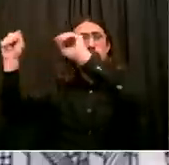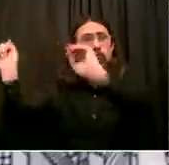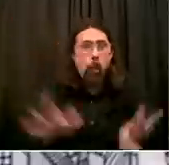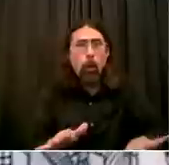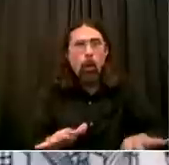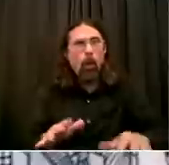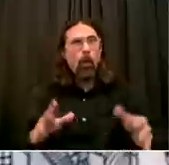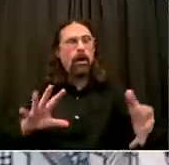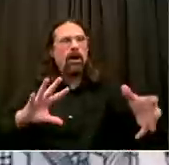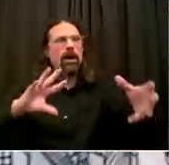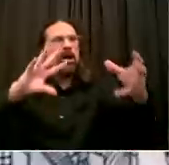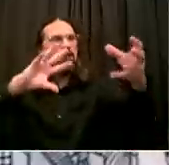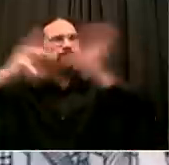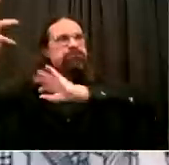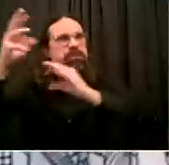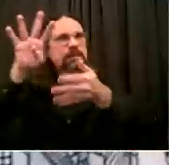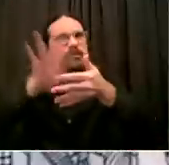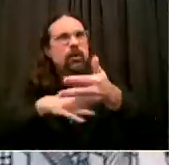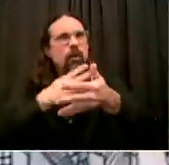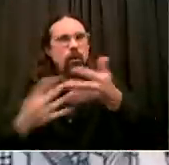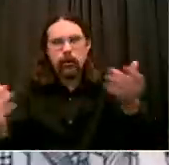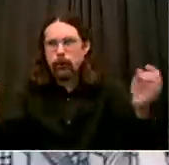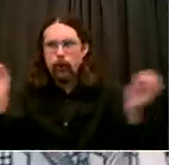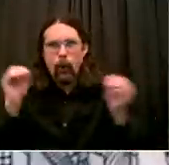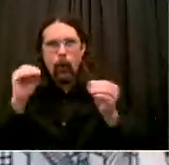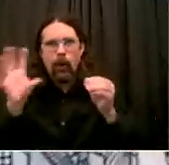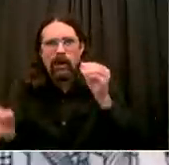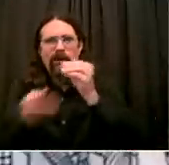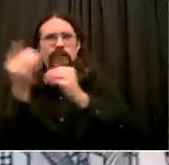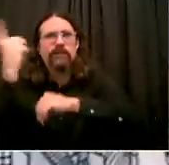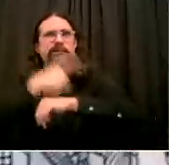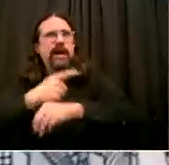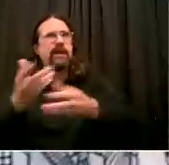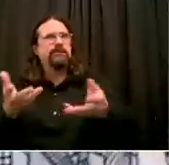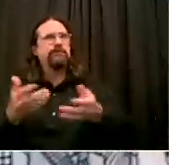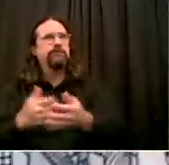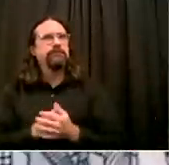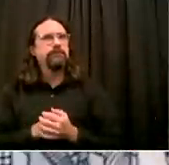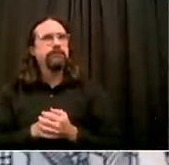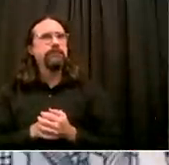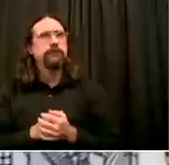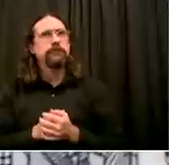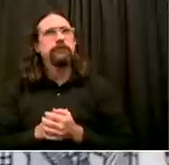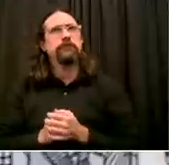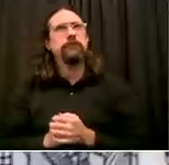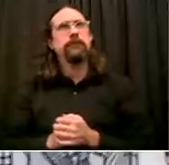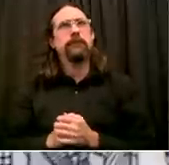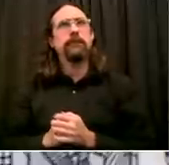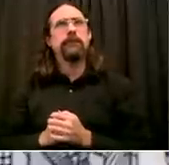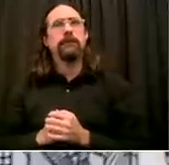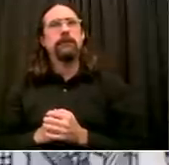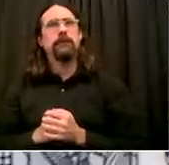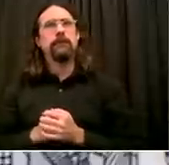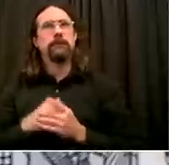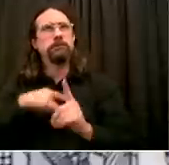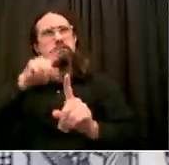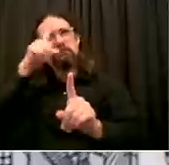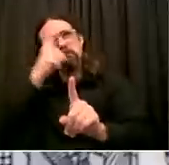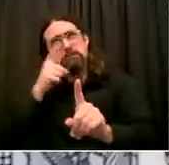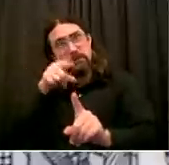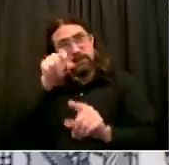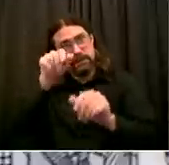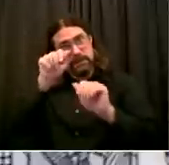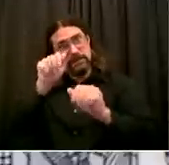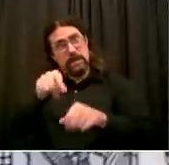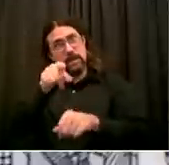reality, necessity became the mother of invention back in March, and we had to create from scratch a fully remote capacity